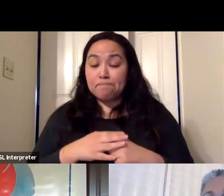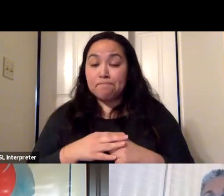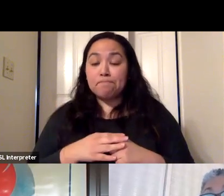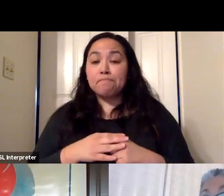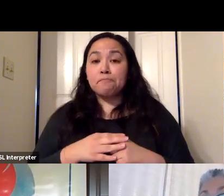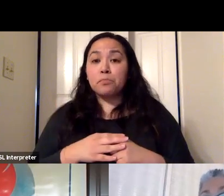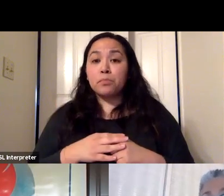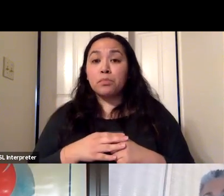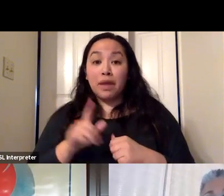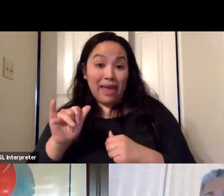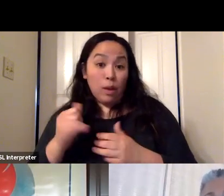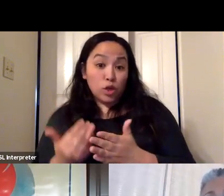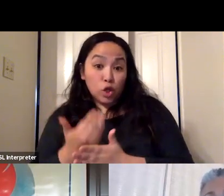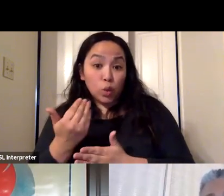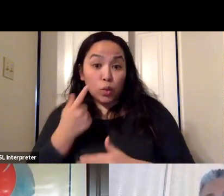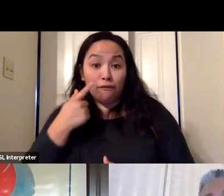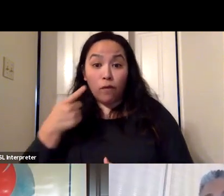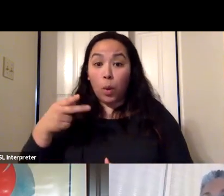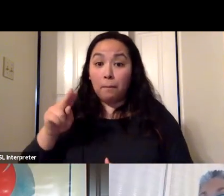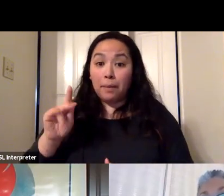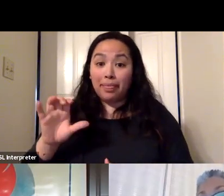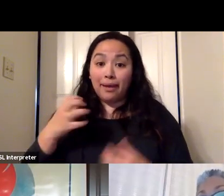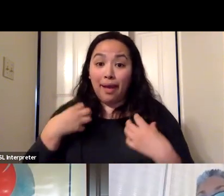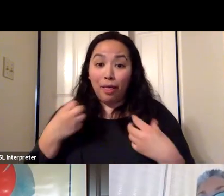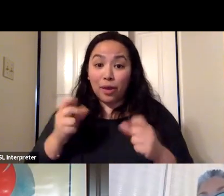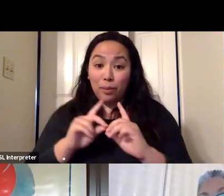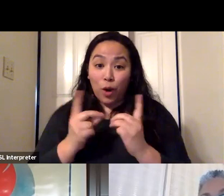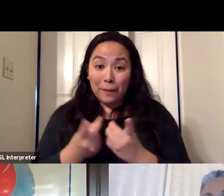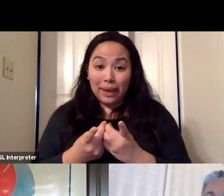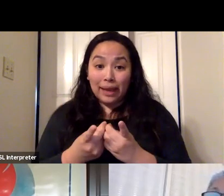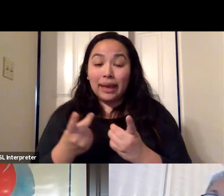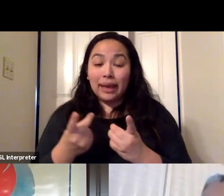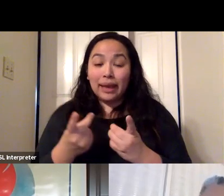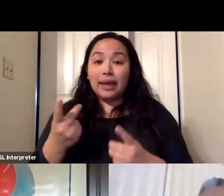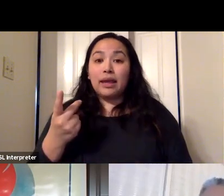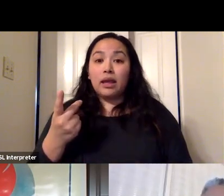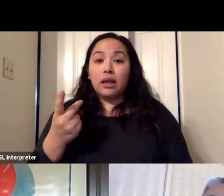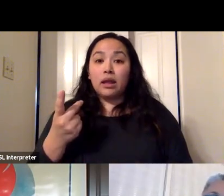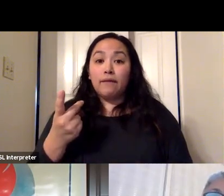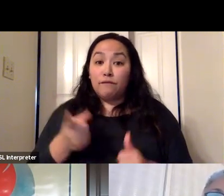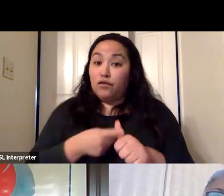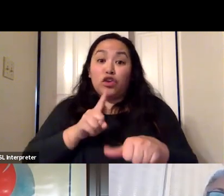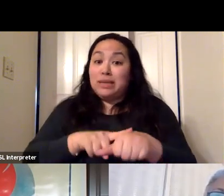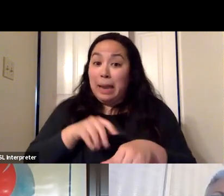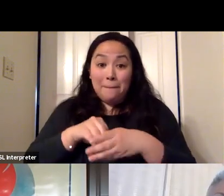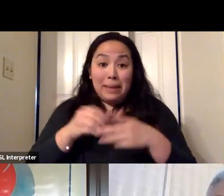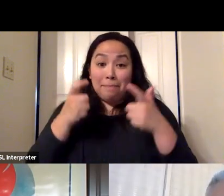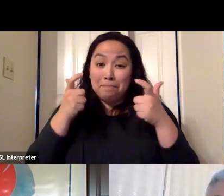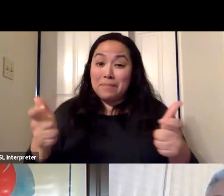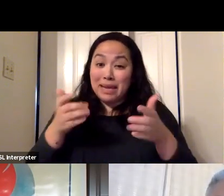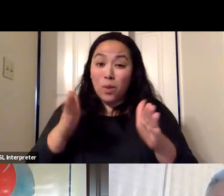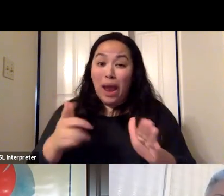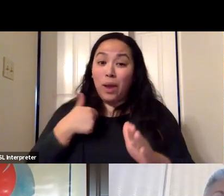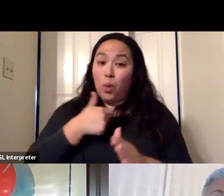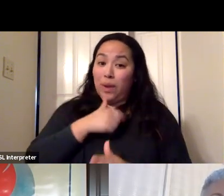very new for the public health department. We had never in a major way expanded our case and